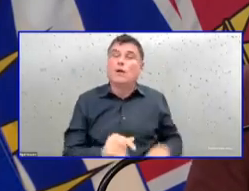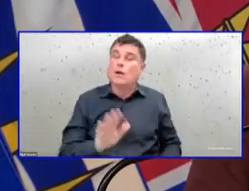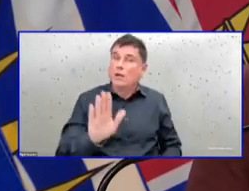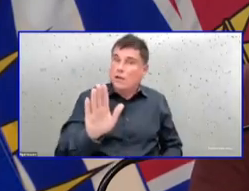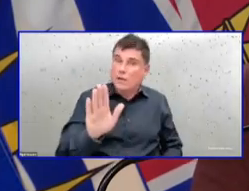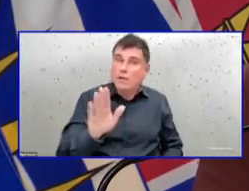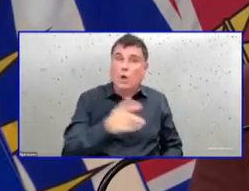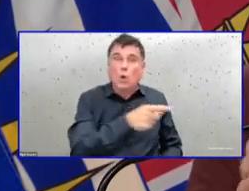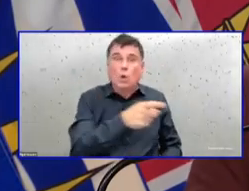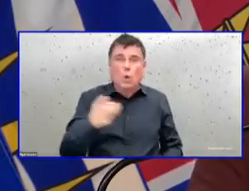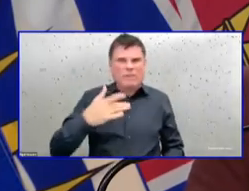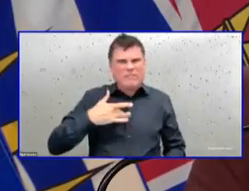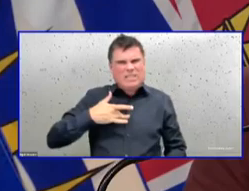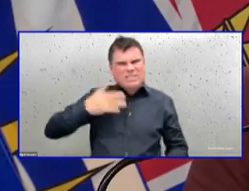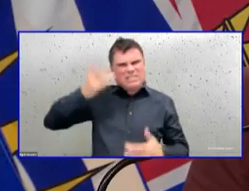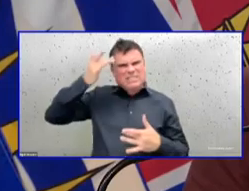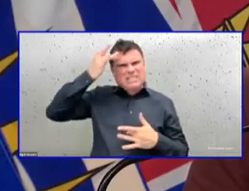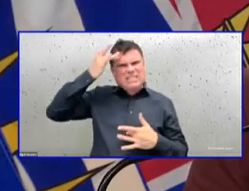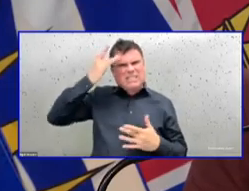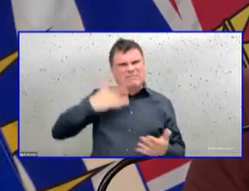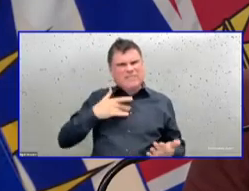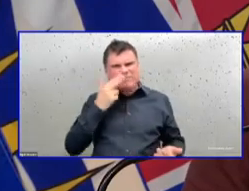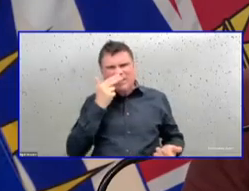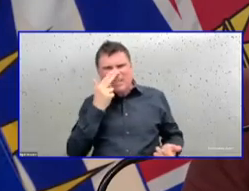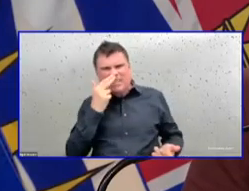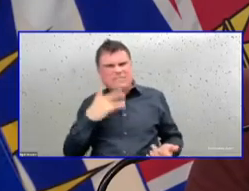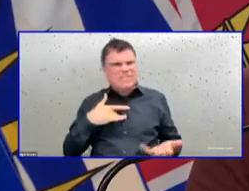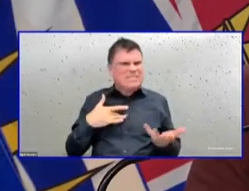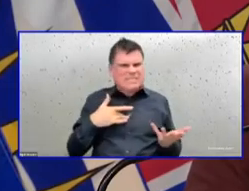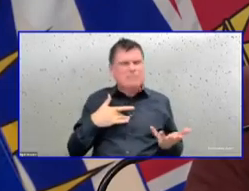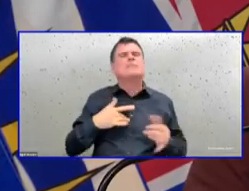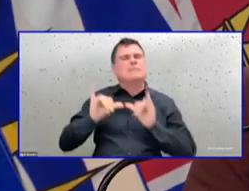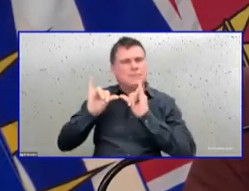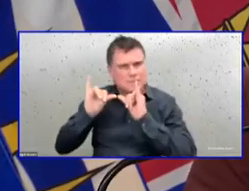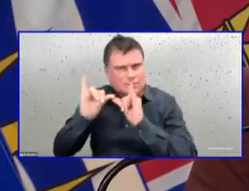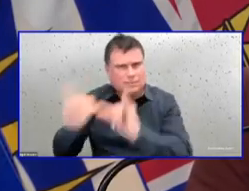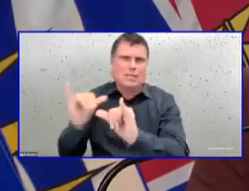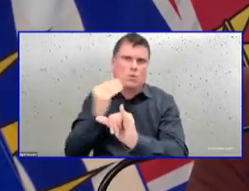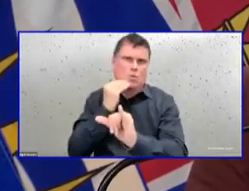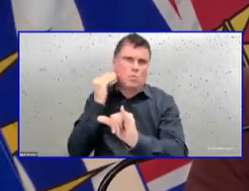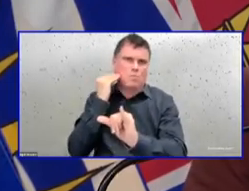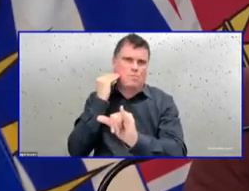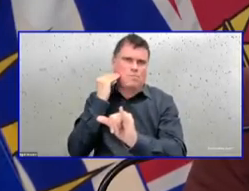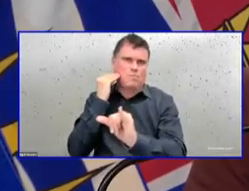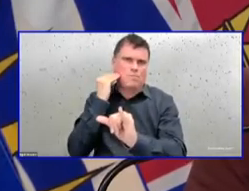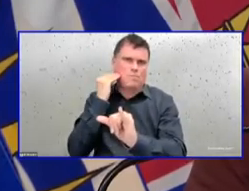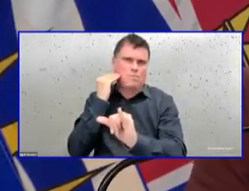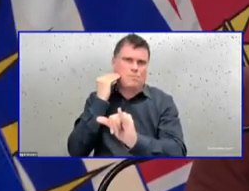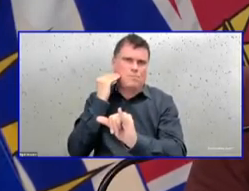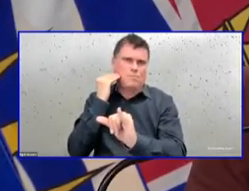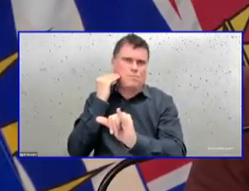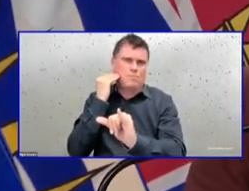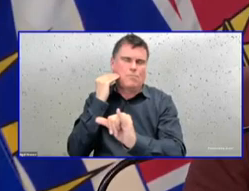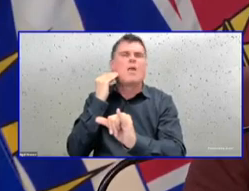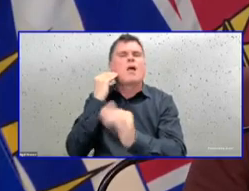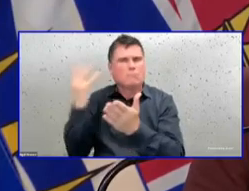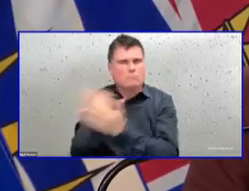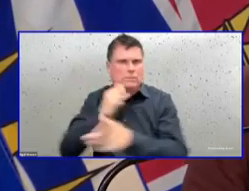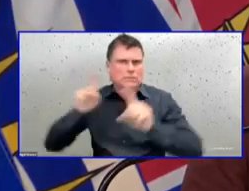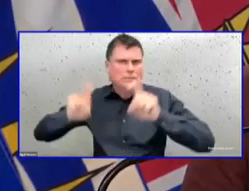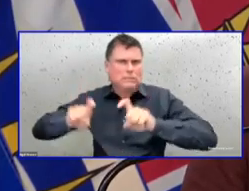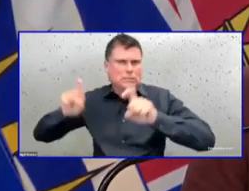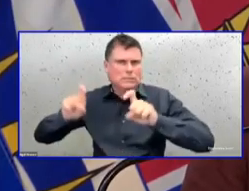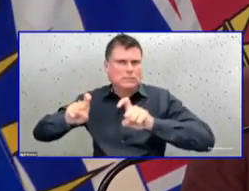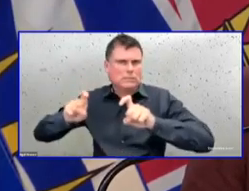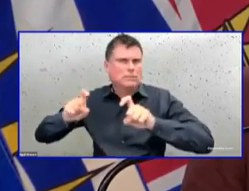to. But all of those important things that we have been doing all along. Washing our hands, staying away from others if we're feeling sick.